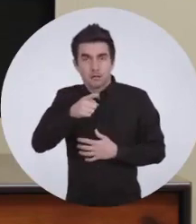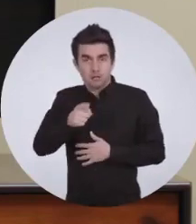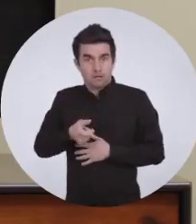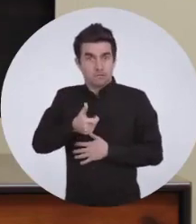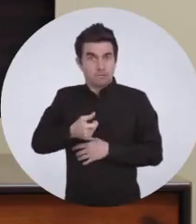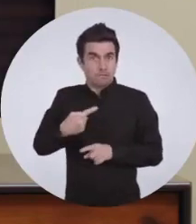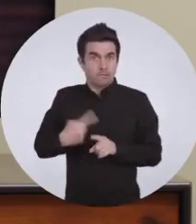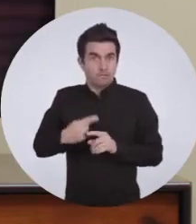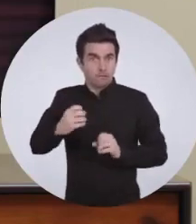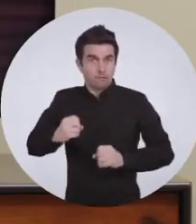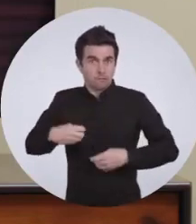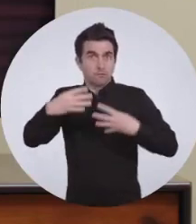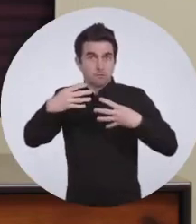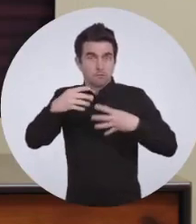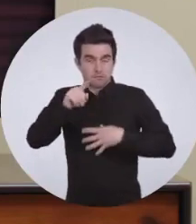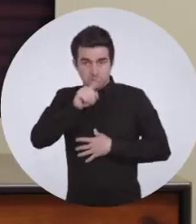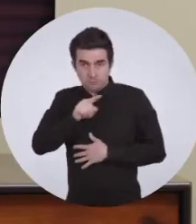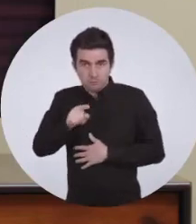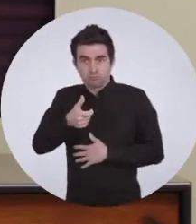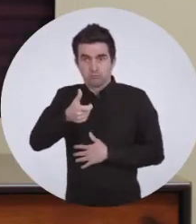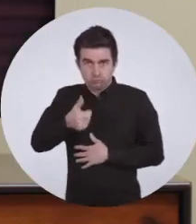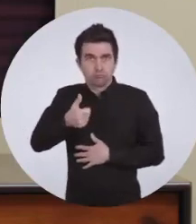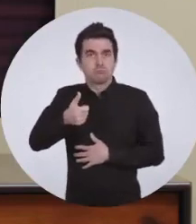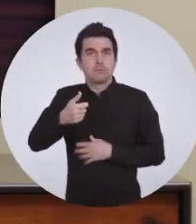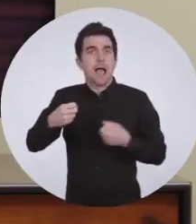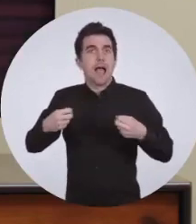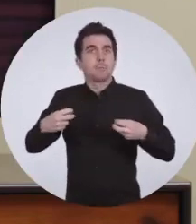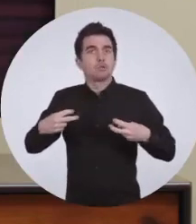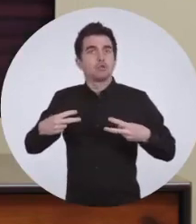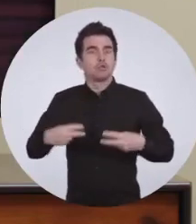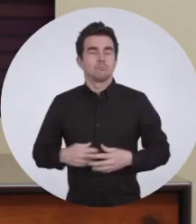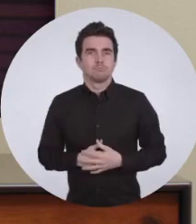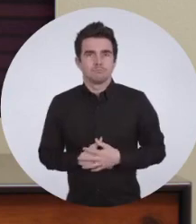accessibility shortcuts, scroll down and enable captions.